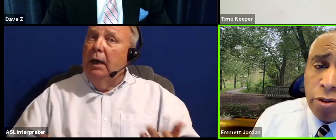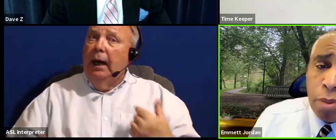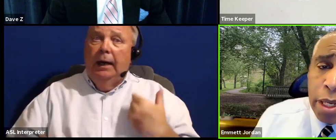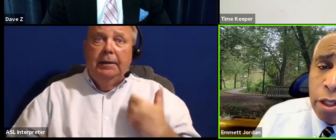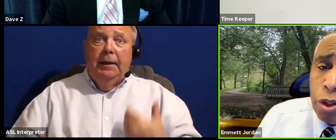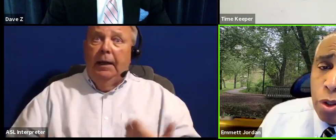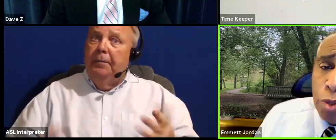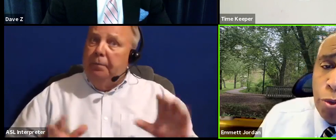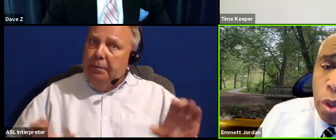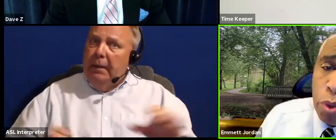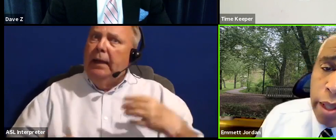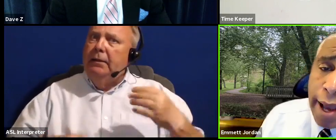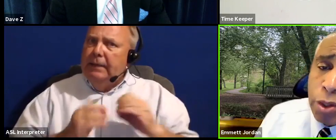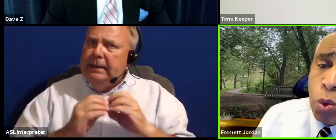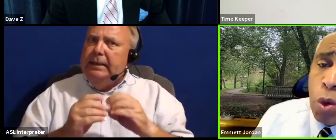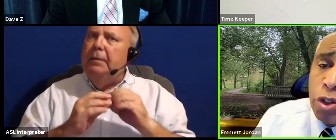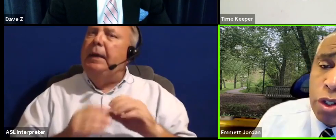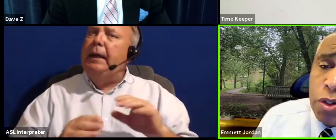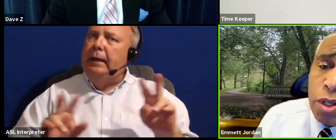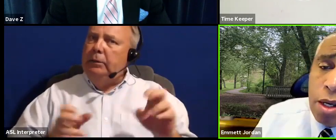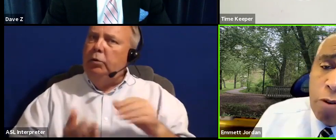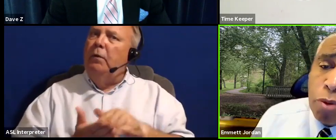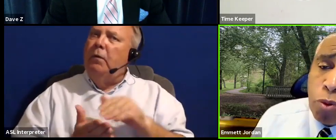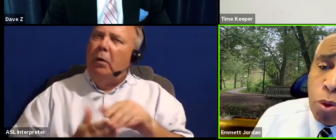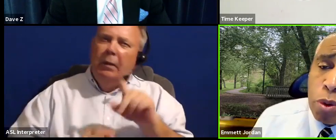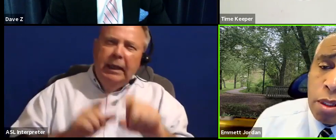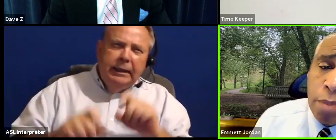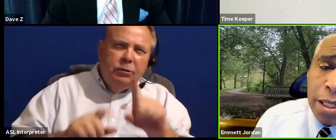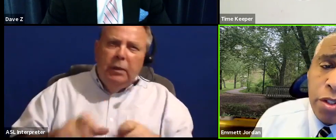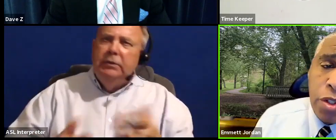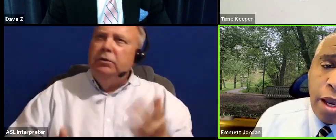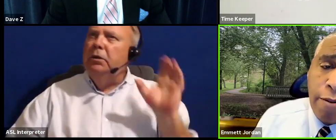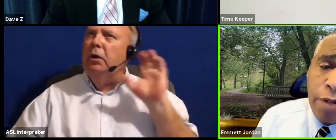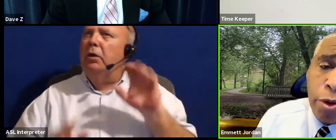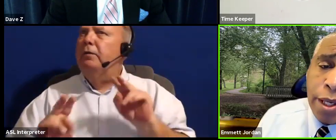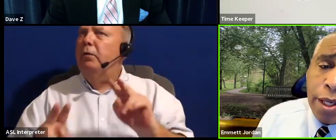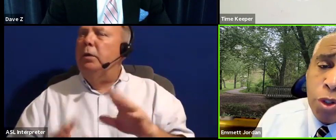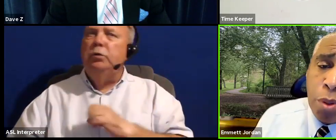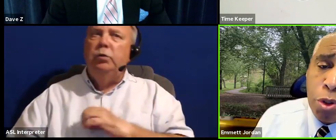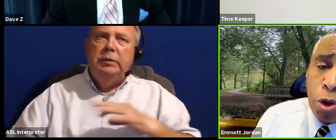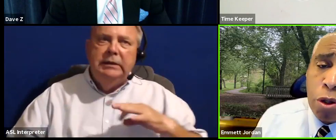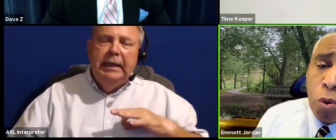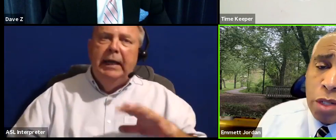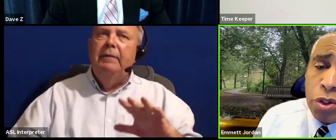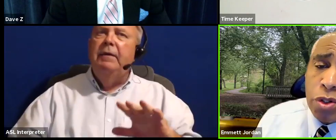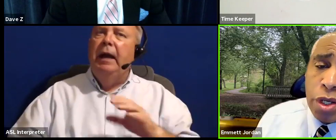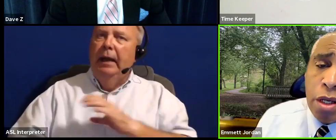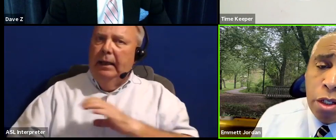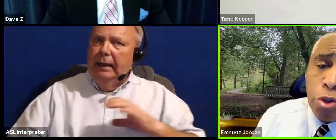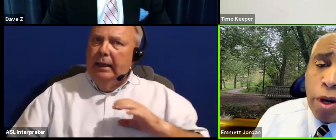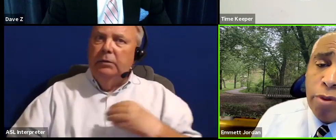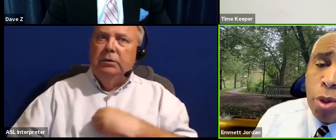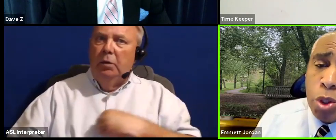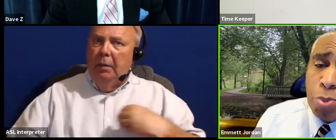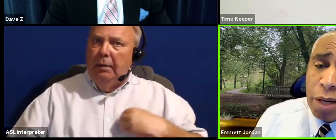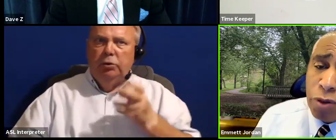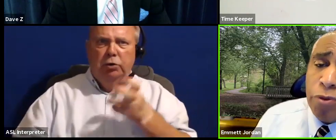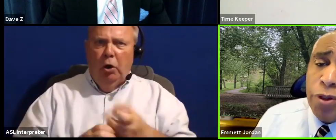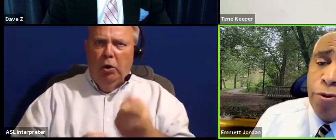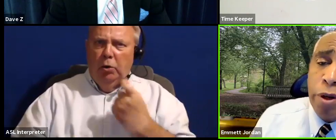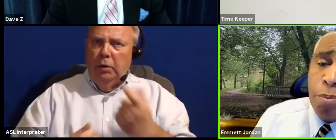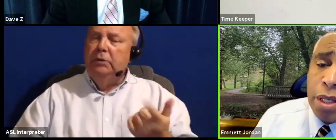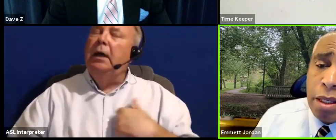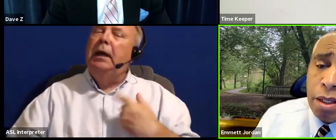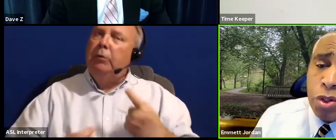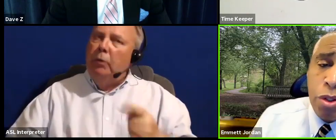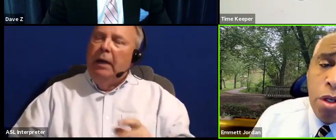actively debate issues and frequently asked questions put forward by staff, other council members, hard questions. strive to be respectful